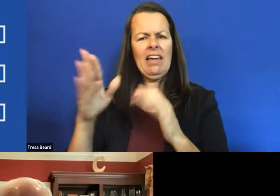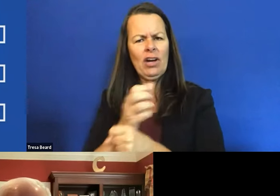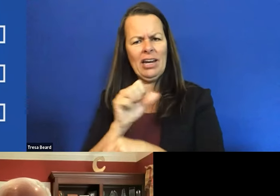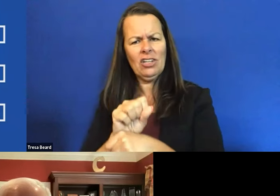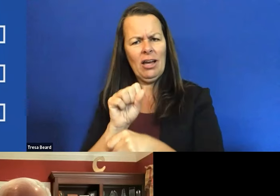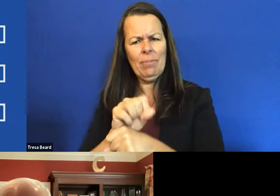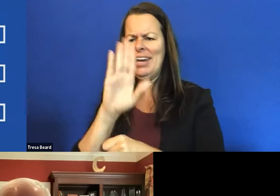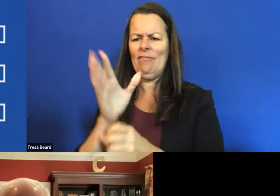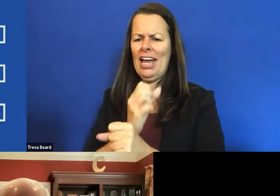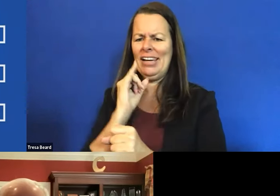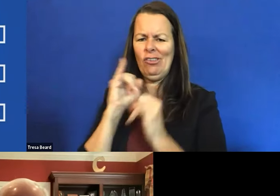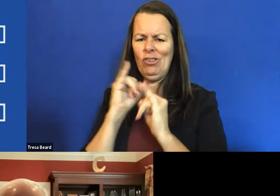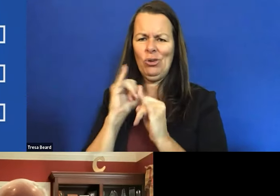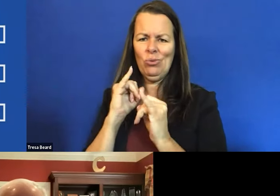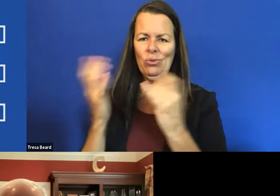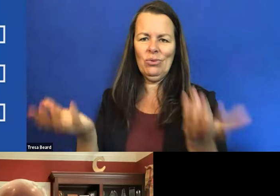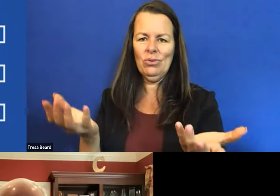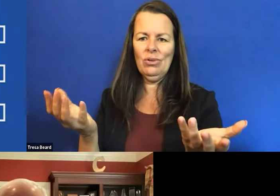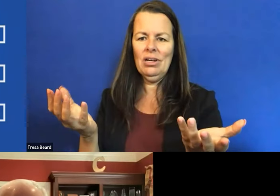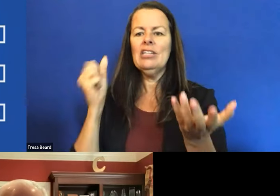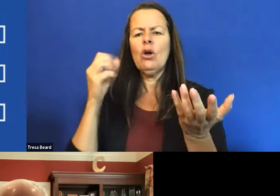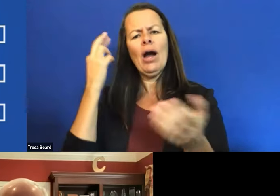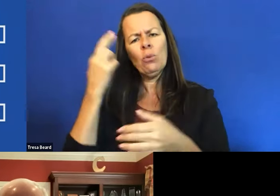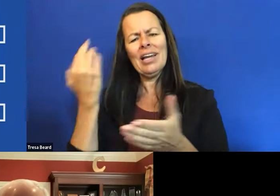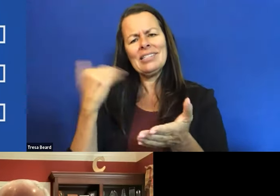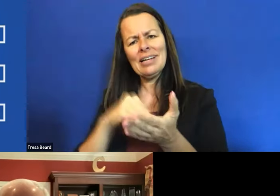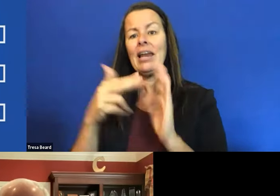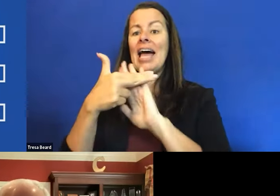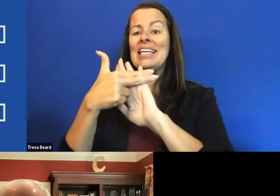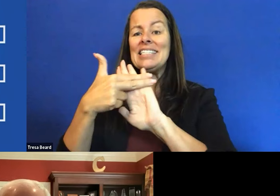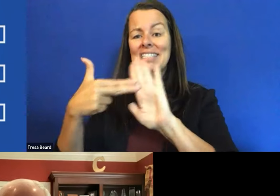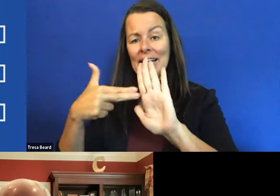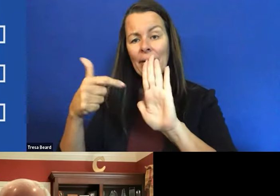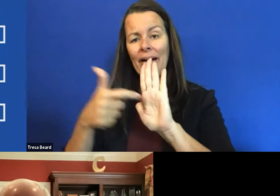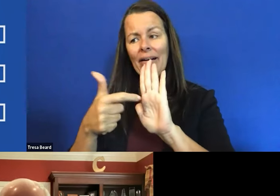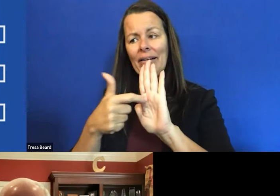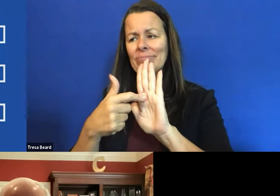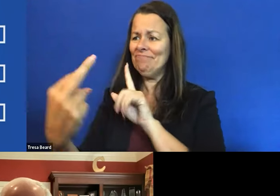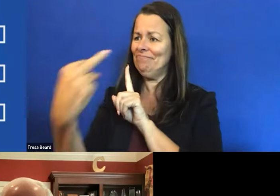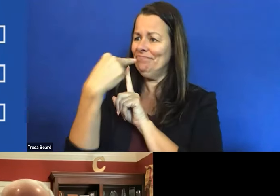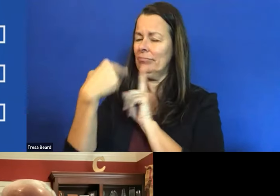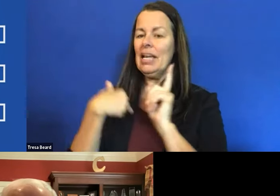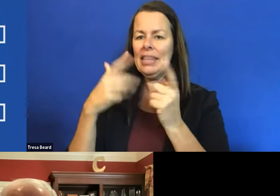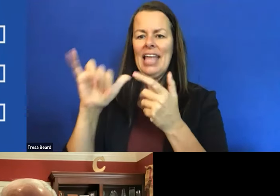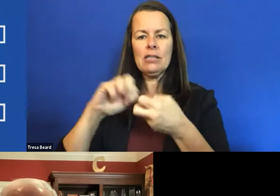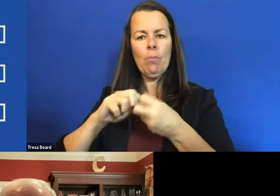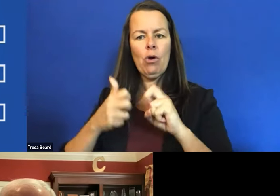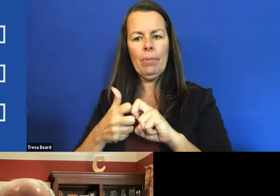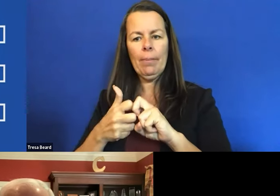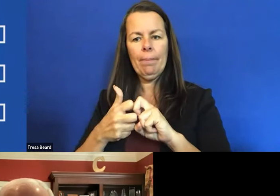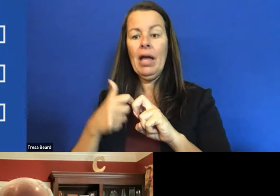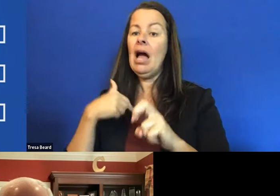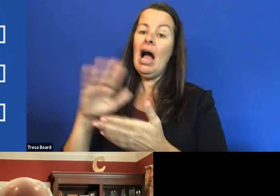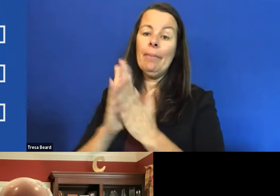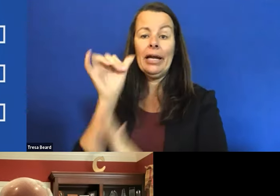even got an interview. And so I realized again, that stigma was a problem. Um, I got drunk every